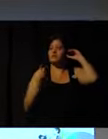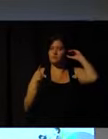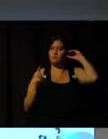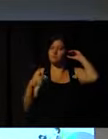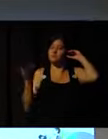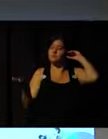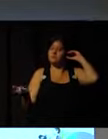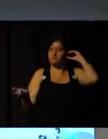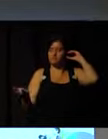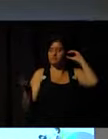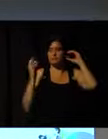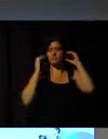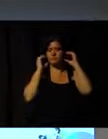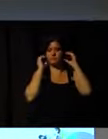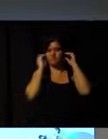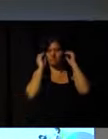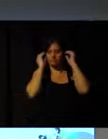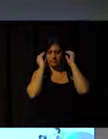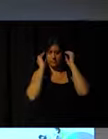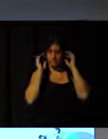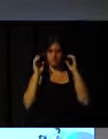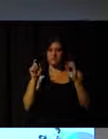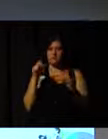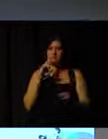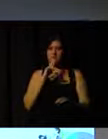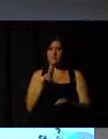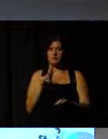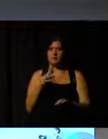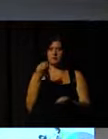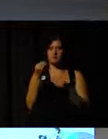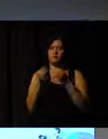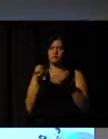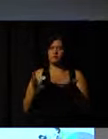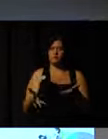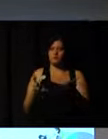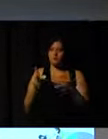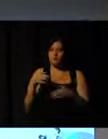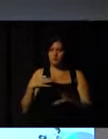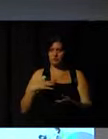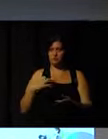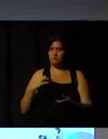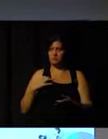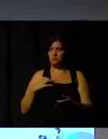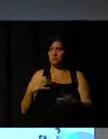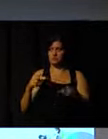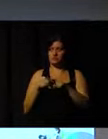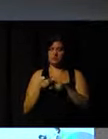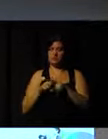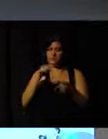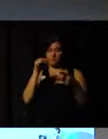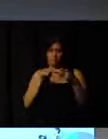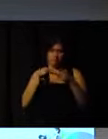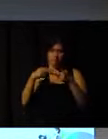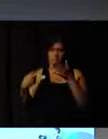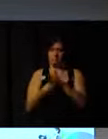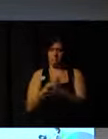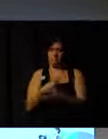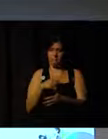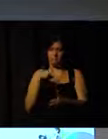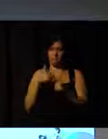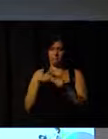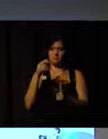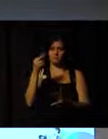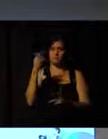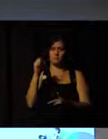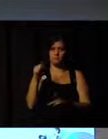answers sort of the question about how you motivate volunteers and then the issue about London 2012